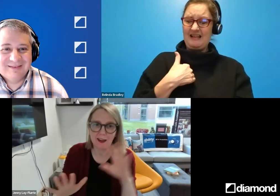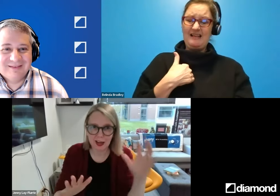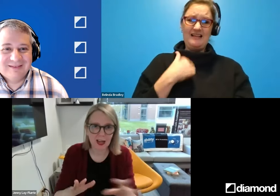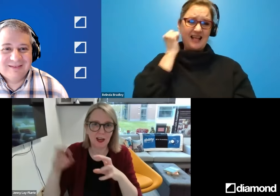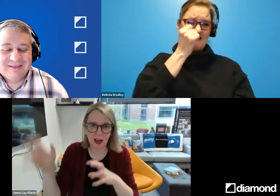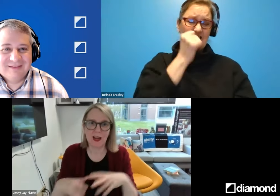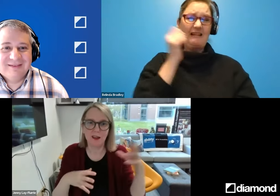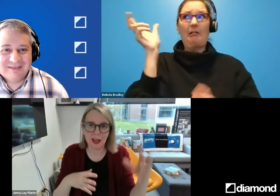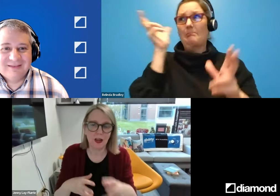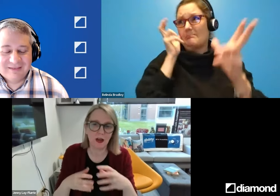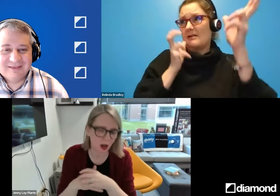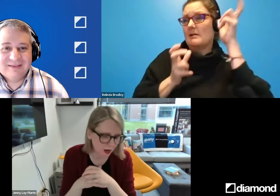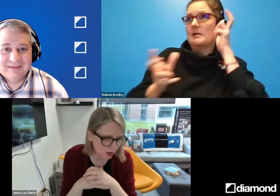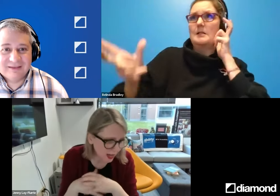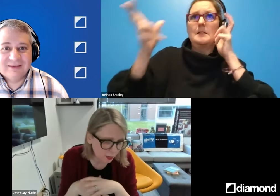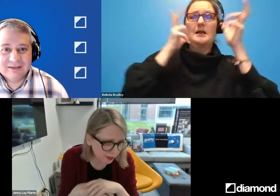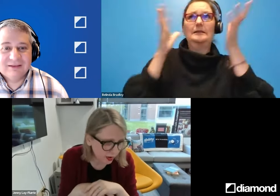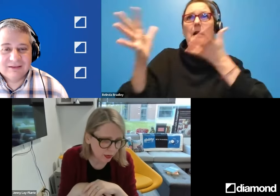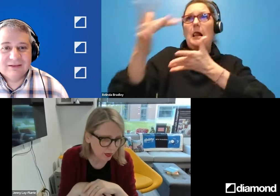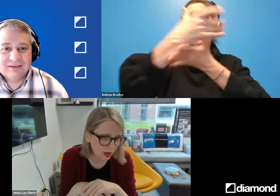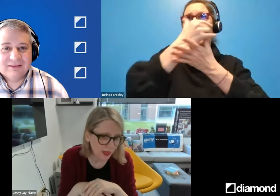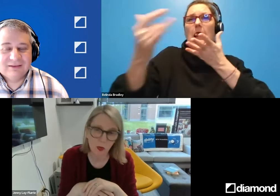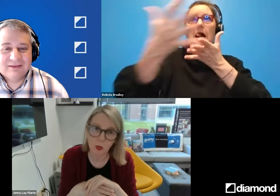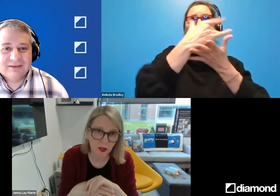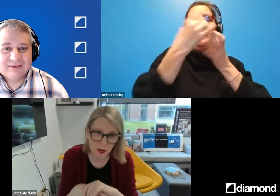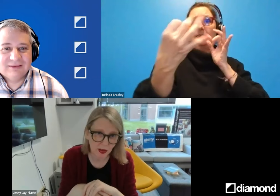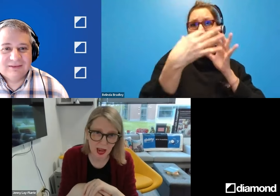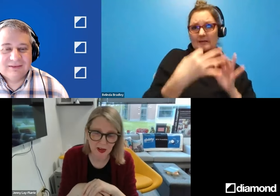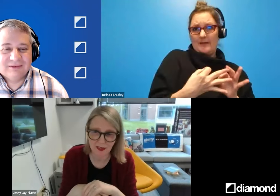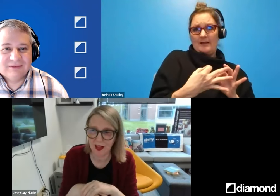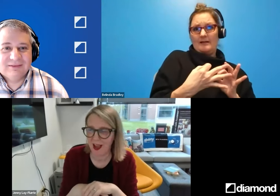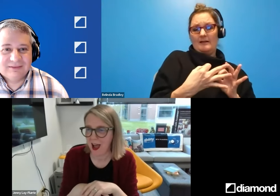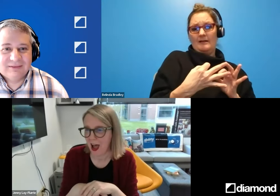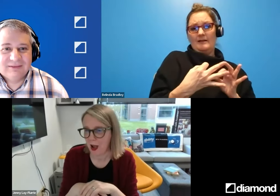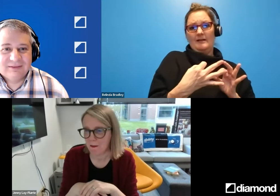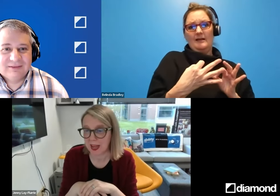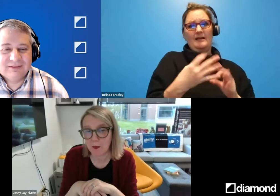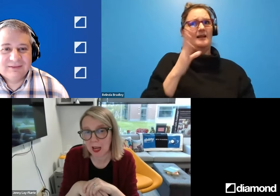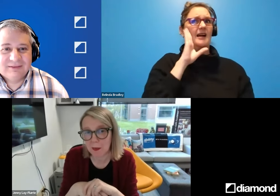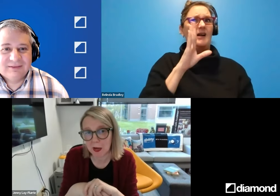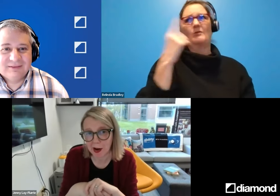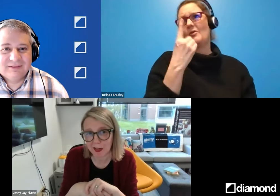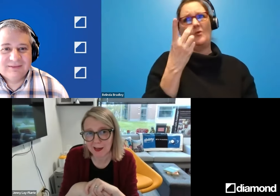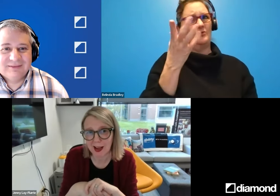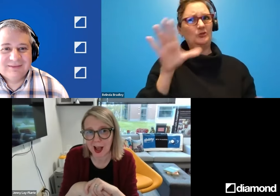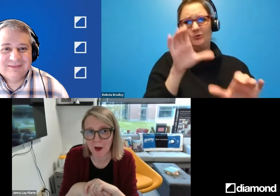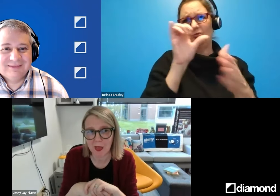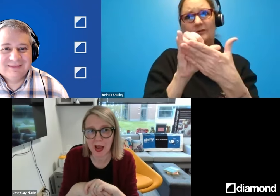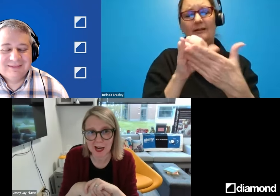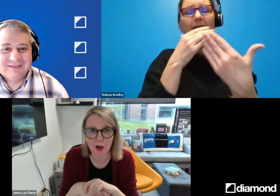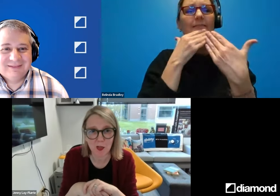listening and collating and chatting with folks. That will always be the case. Thank you for keeping me grounded.